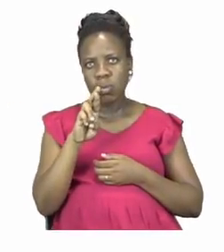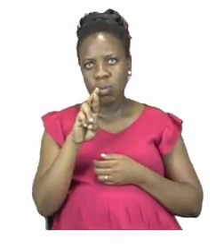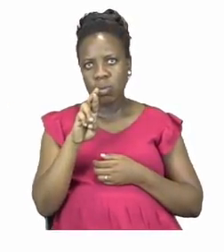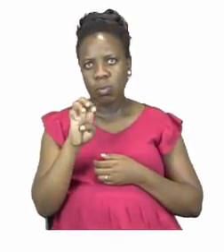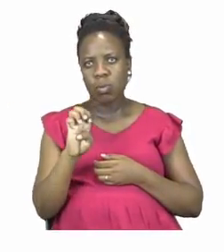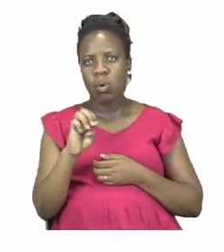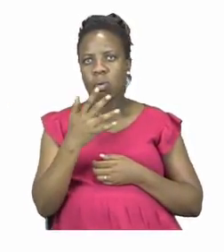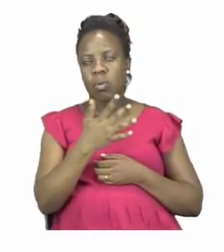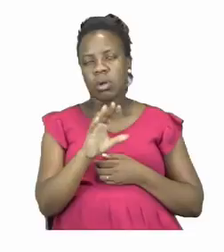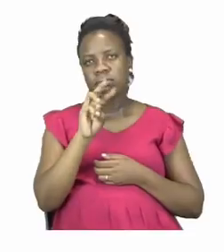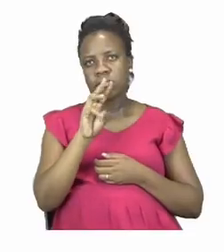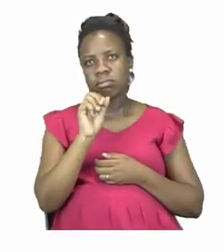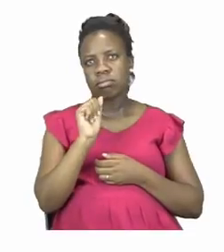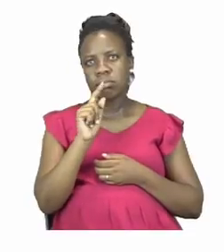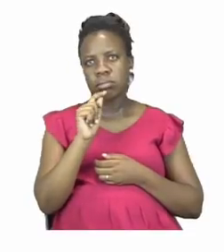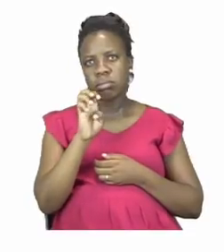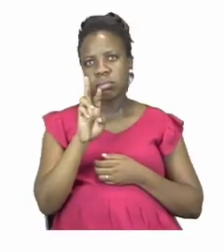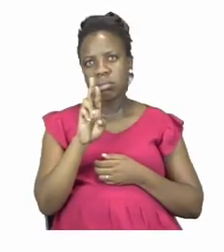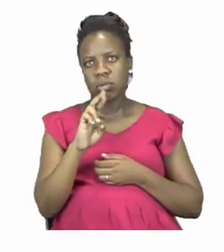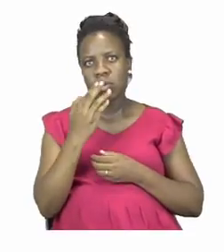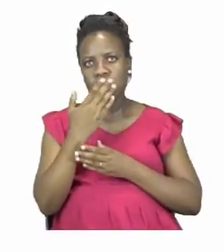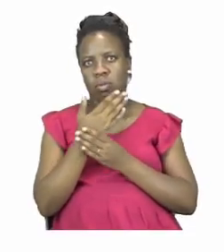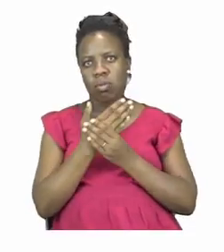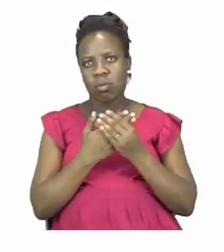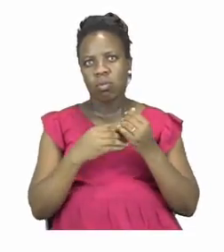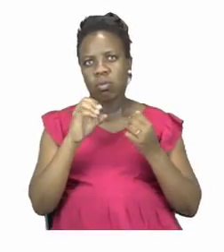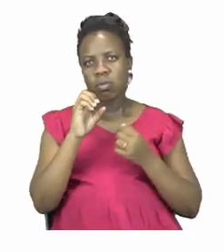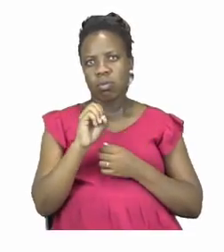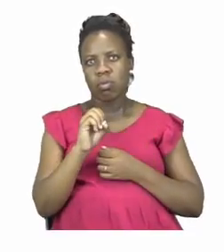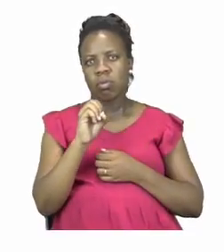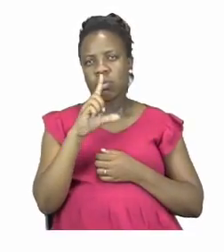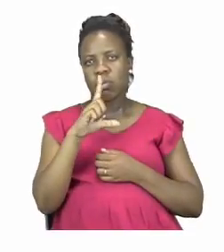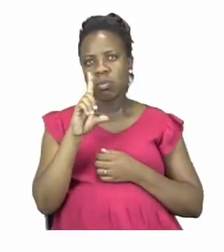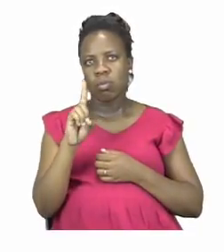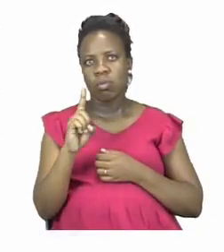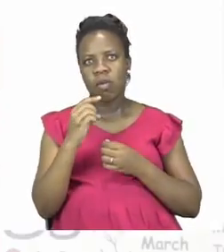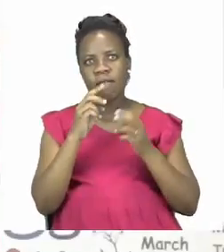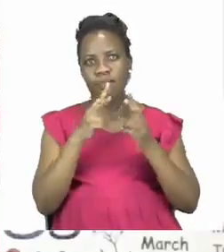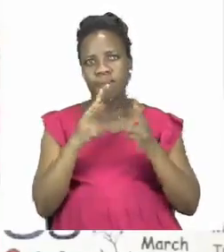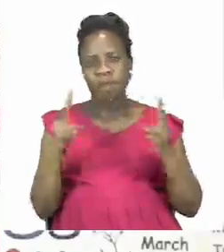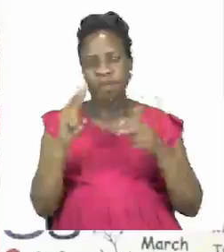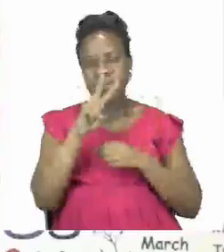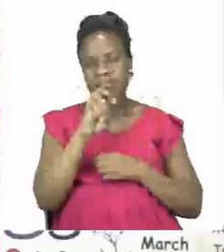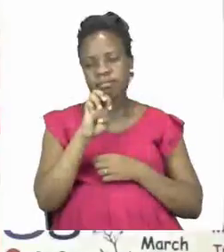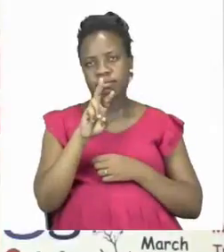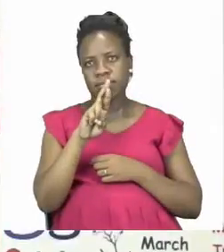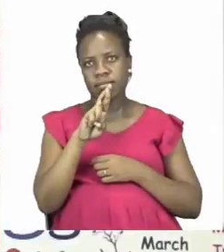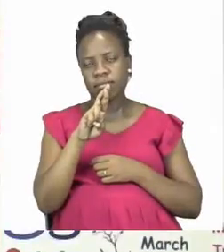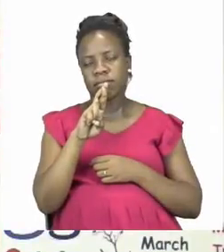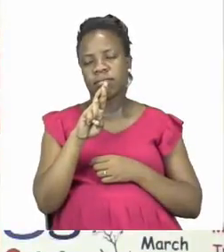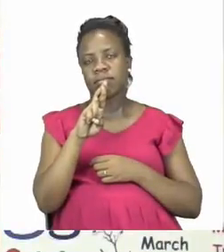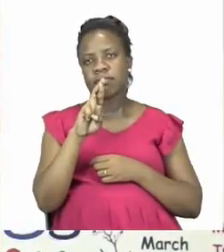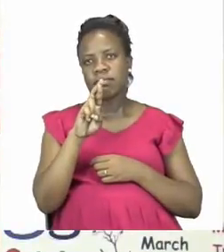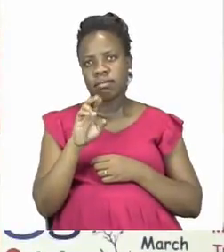own sentence on the board. So let's quickly see what is this sentence. Remember this